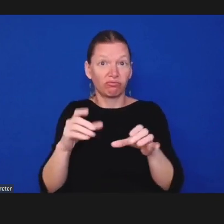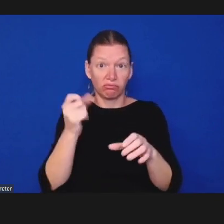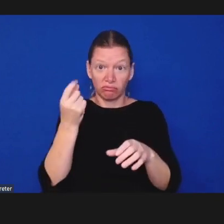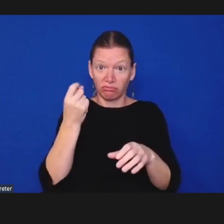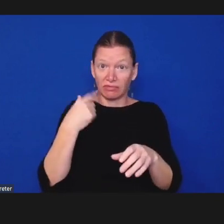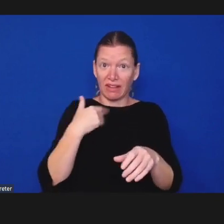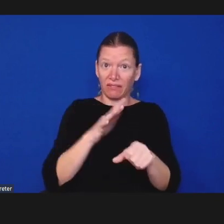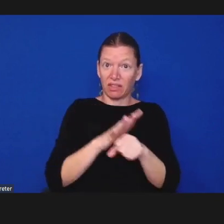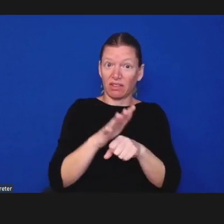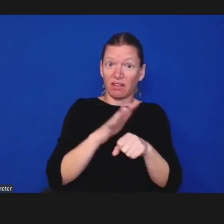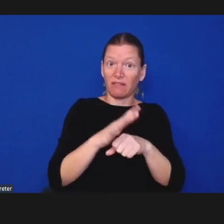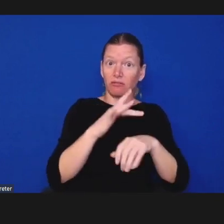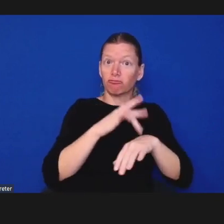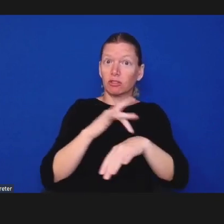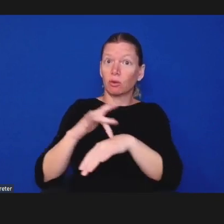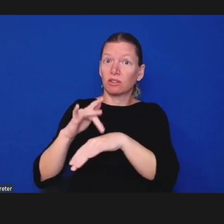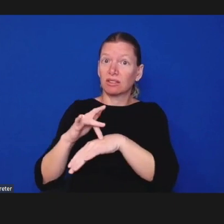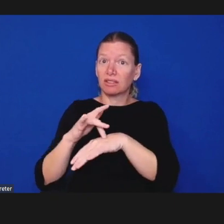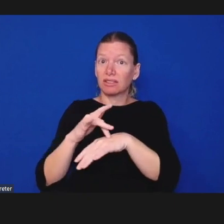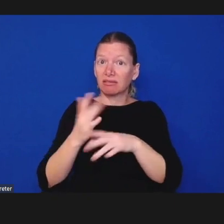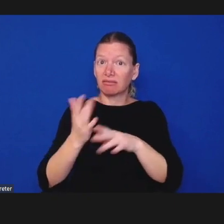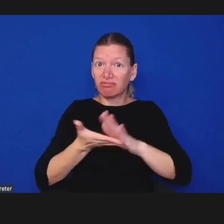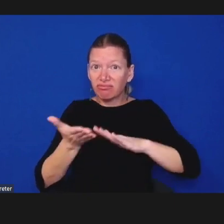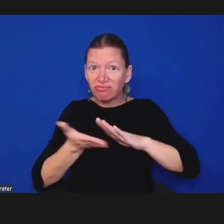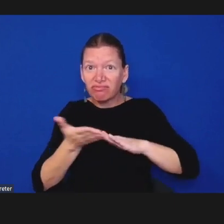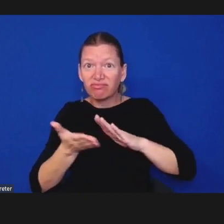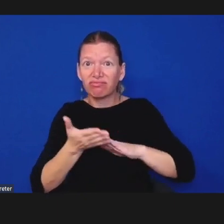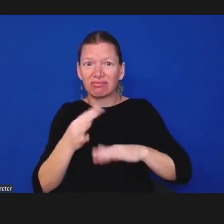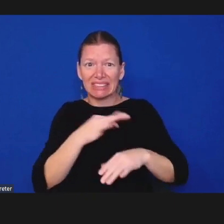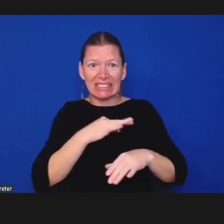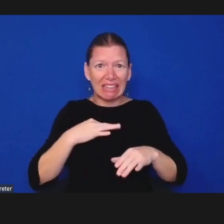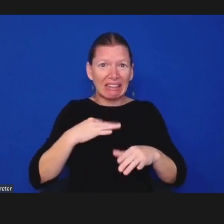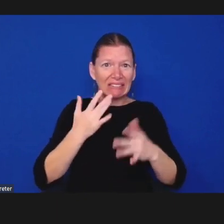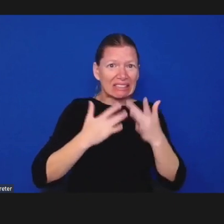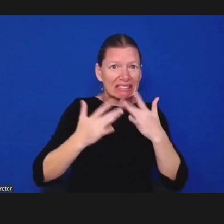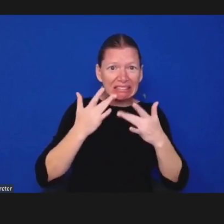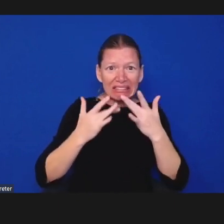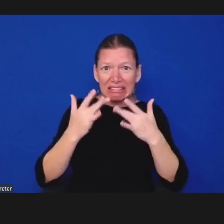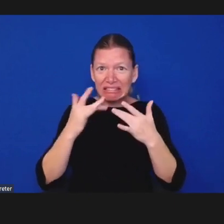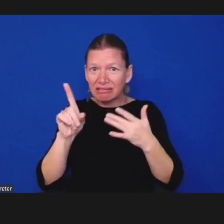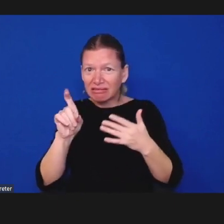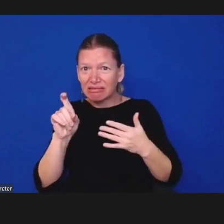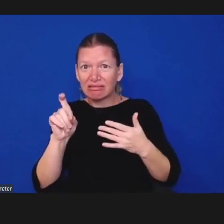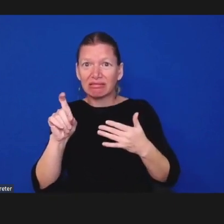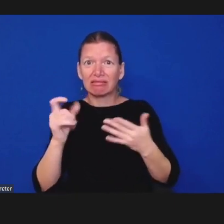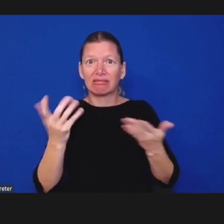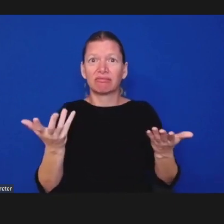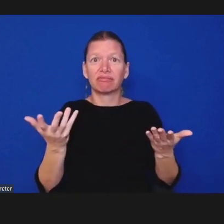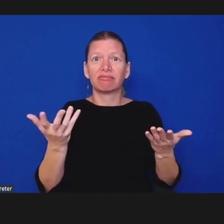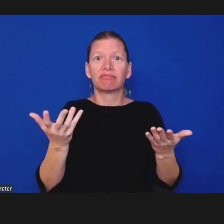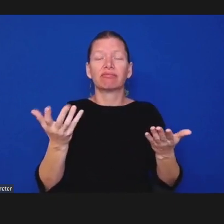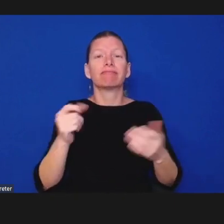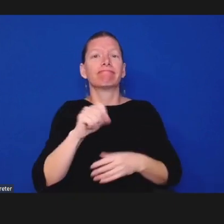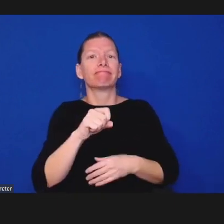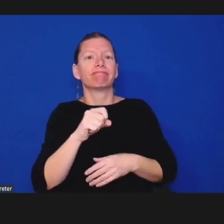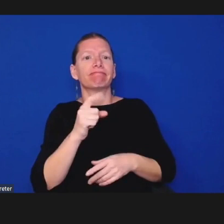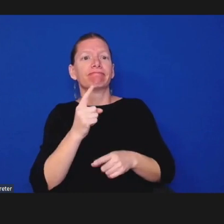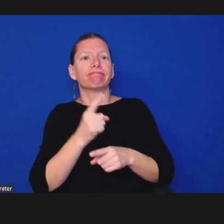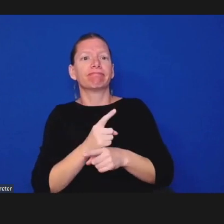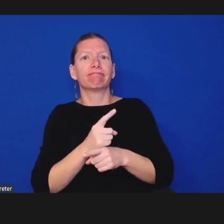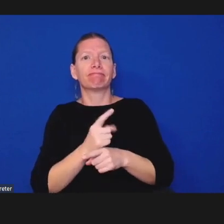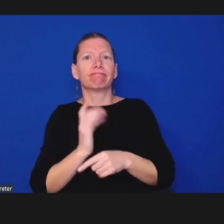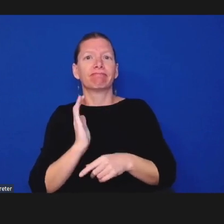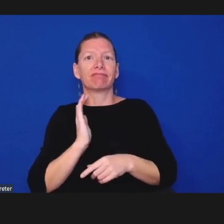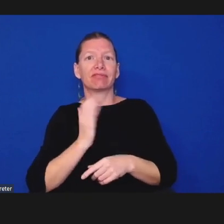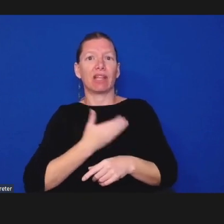yes our staff is small but mighty we have our full-time director of training education cameron mckelhenny our full-time director